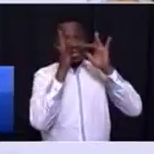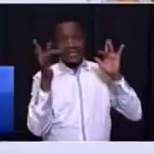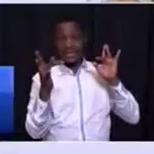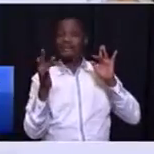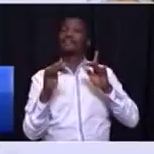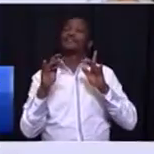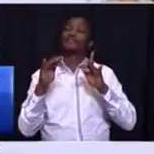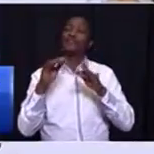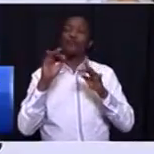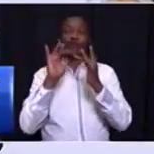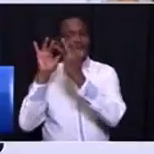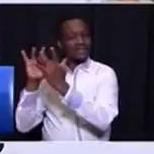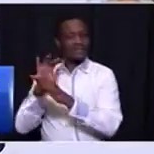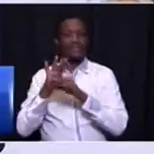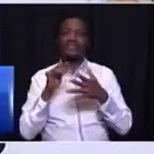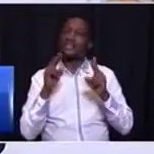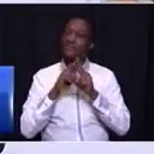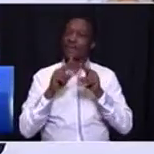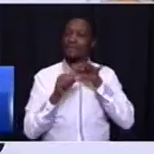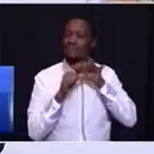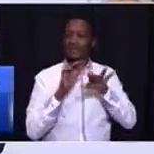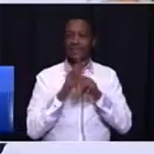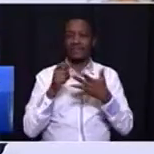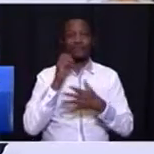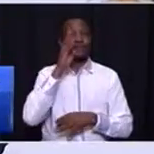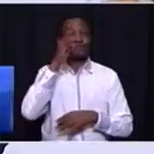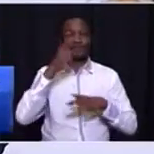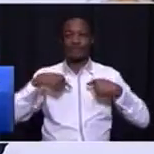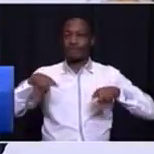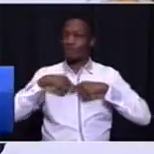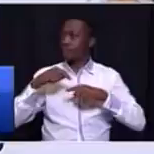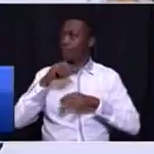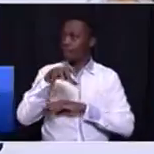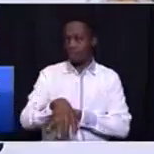is critical for our administration and the future of our country and our province.